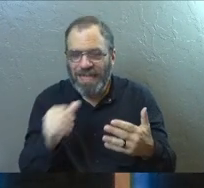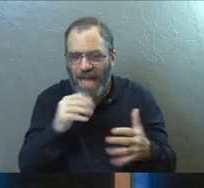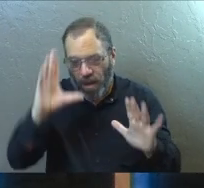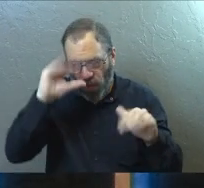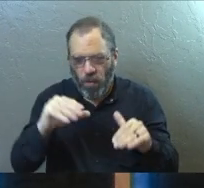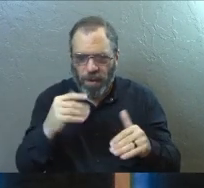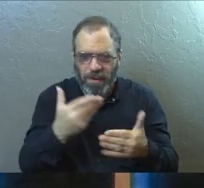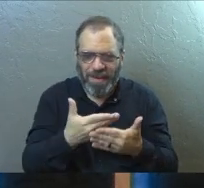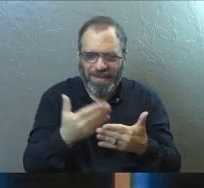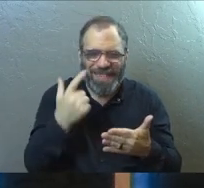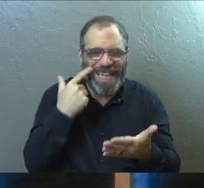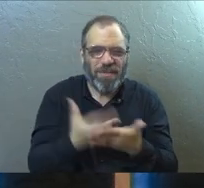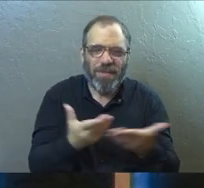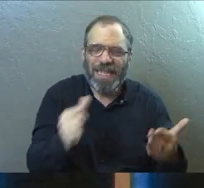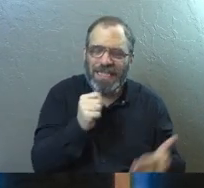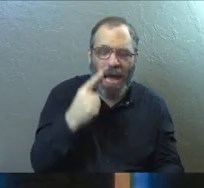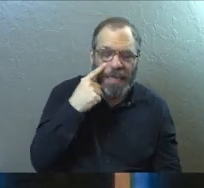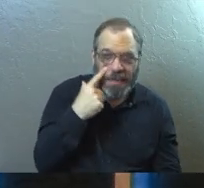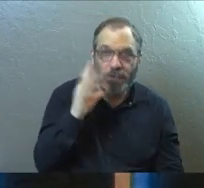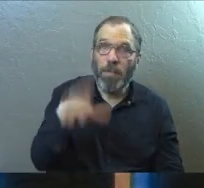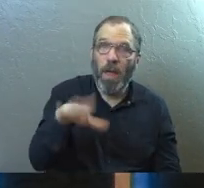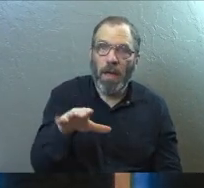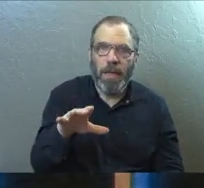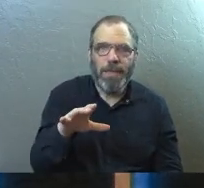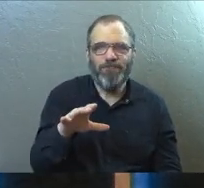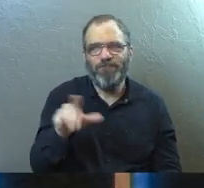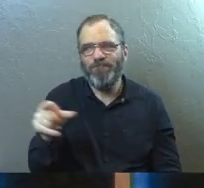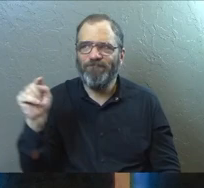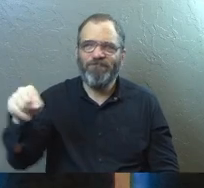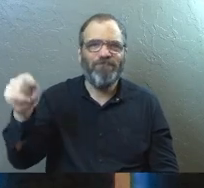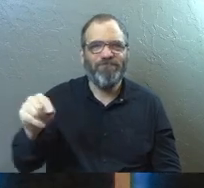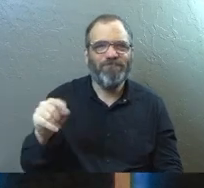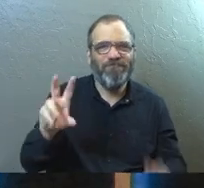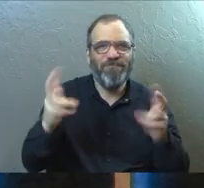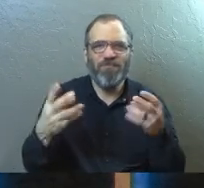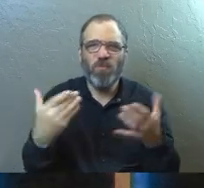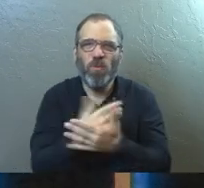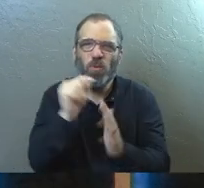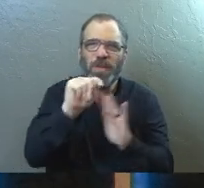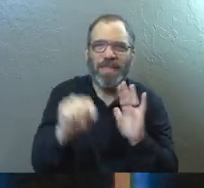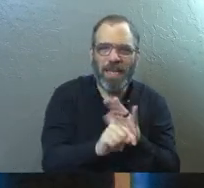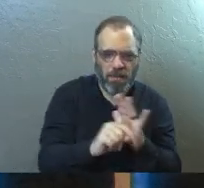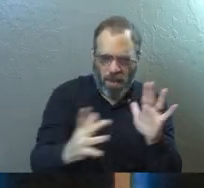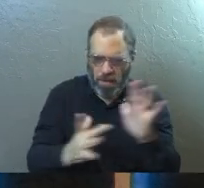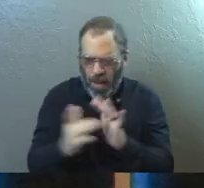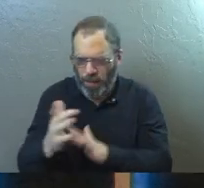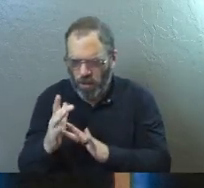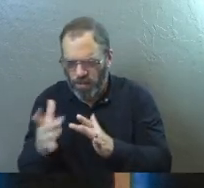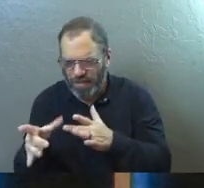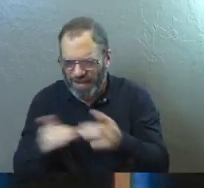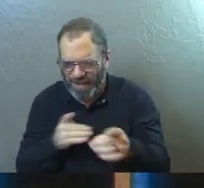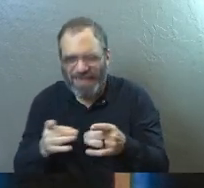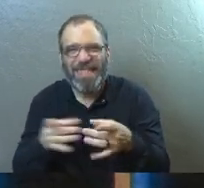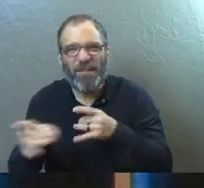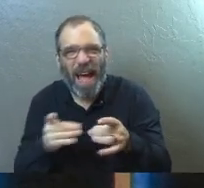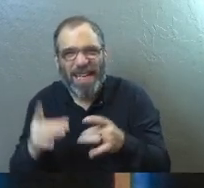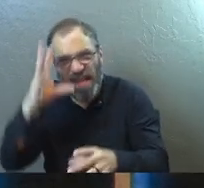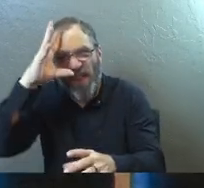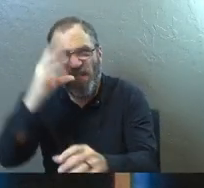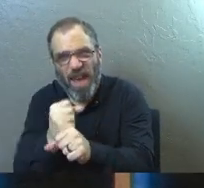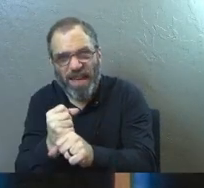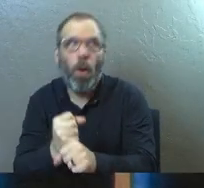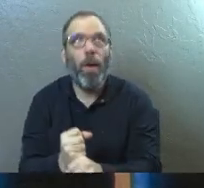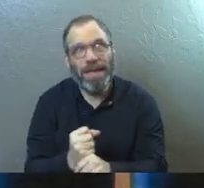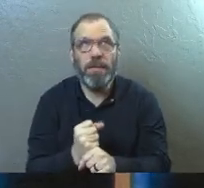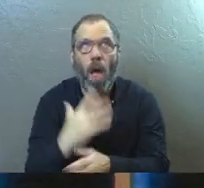not seen. That's Hebrews 11.1. This is a spot. kind of a classic spot in the New Testament where the Bible tries to define what faith is,